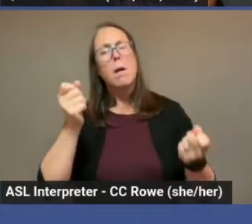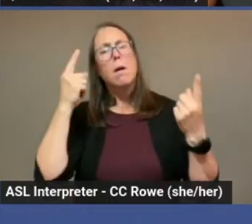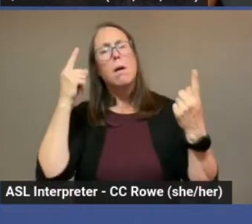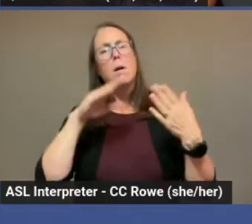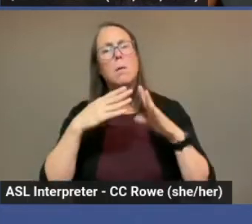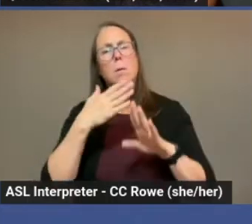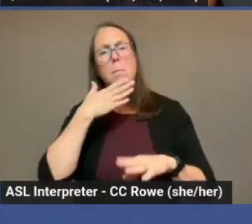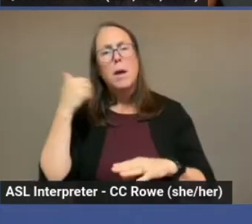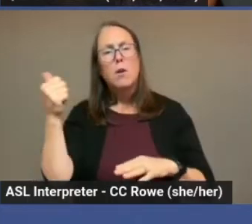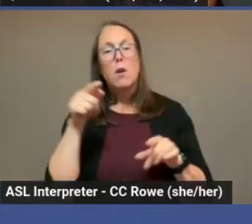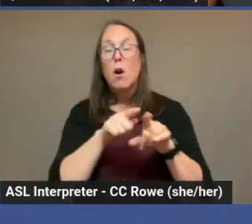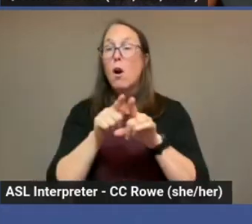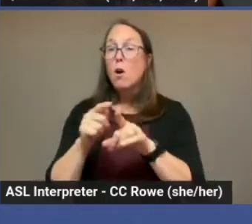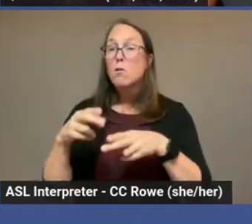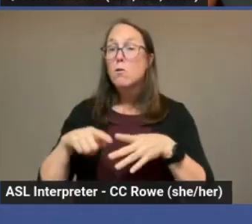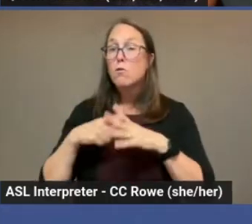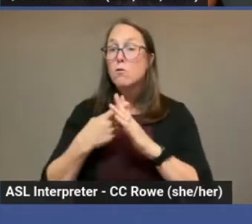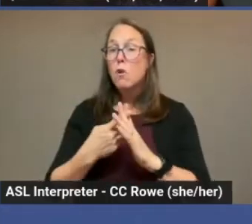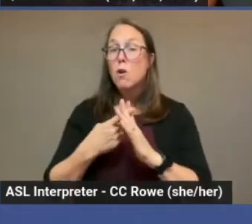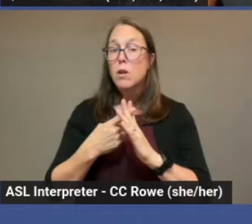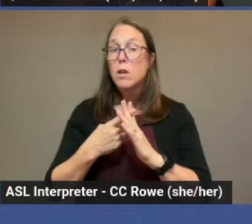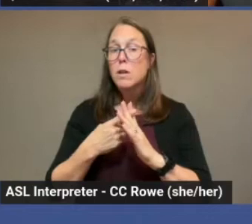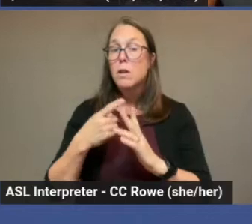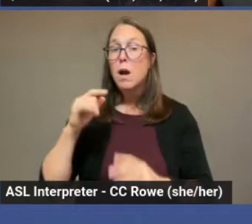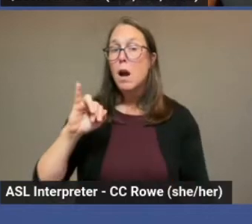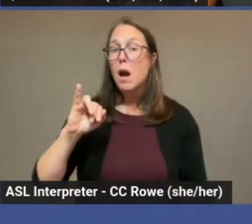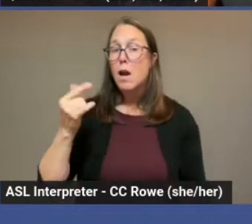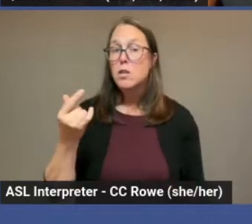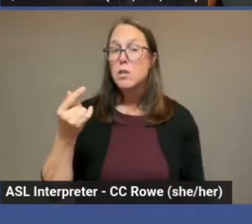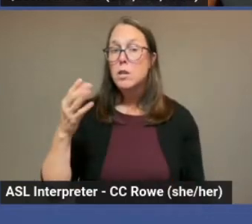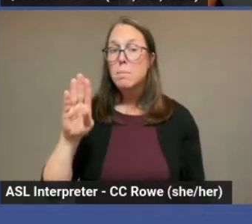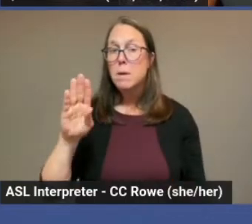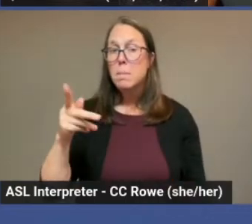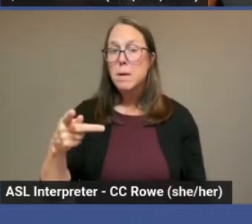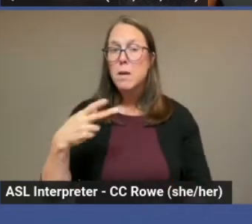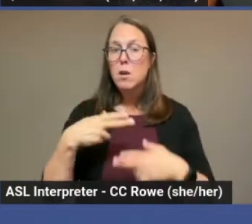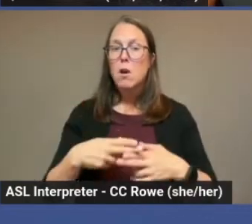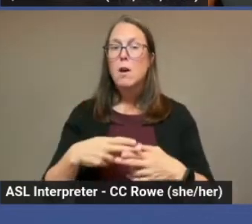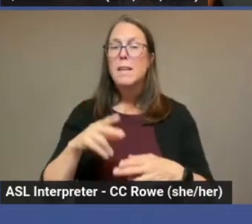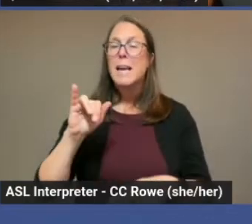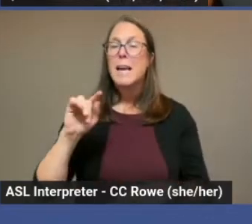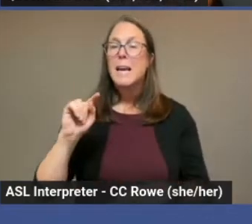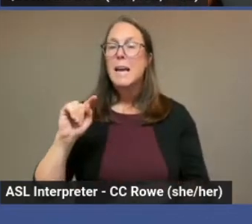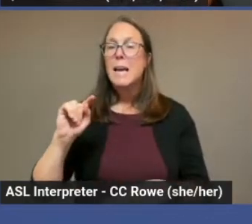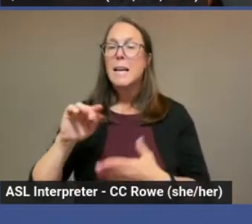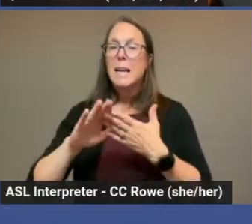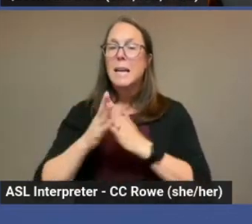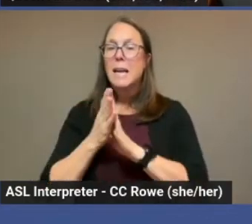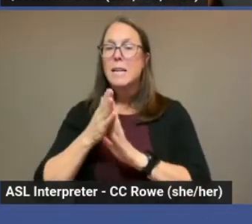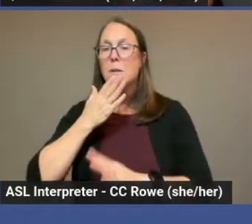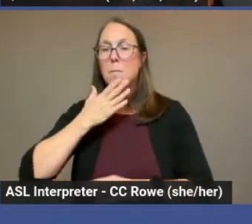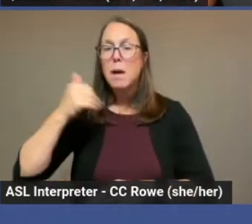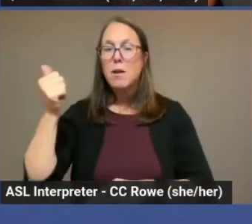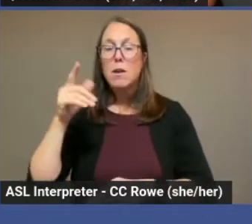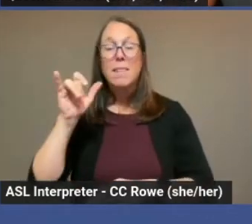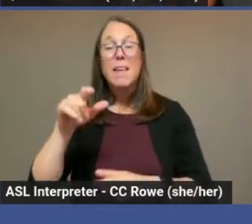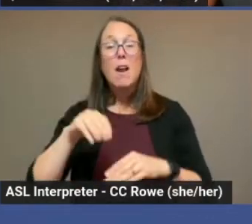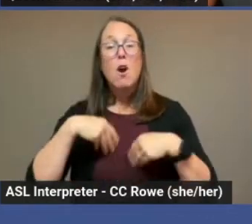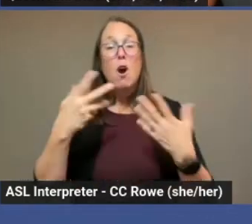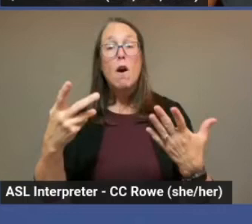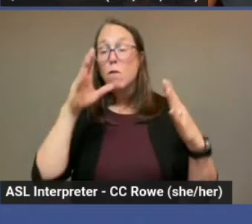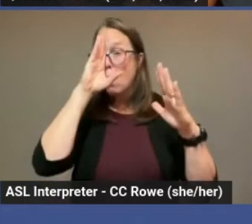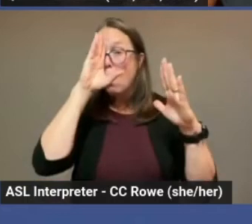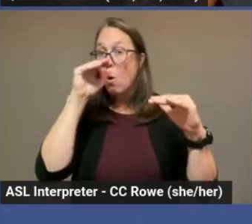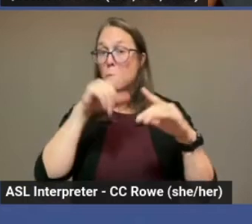IGBP called It Gets Better Project that kind of offers hope to LGBT kids